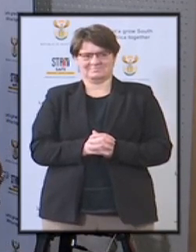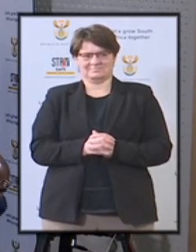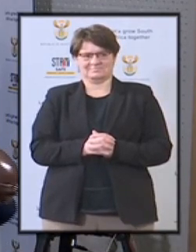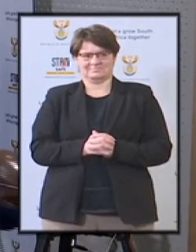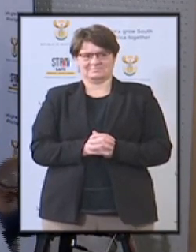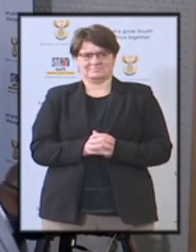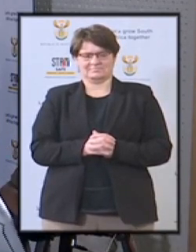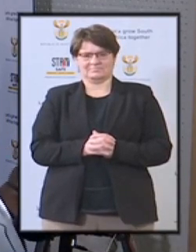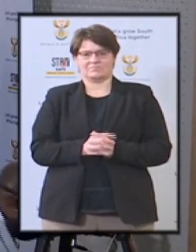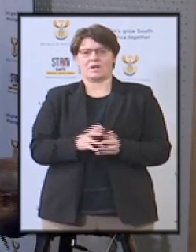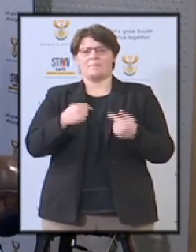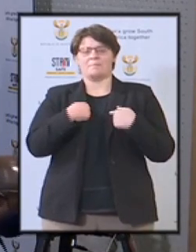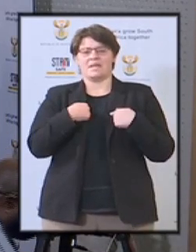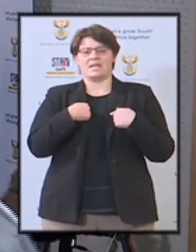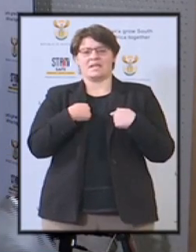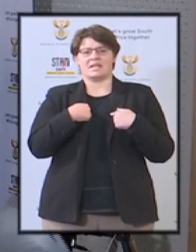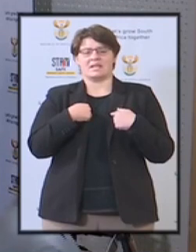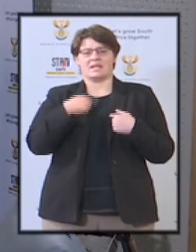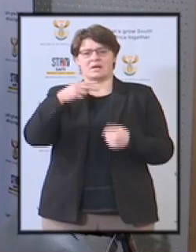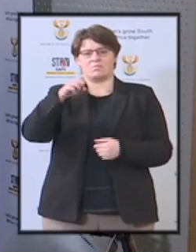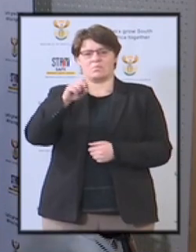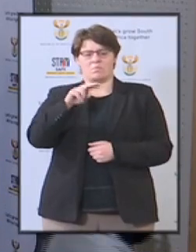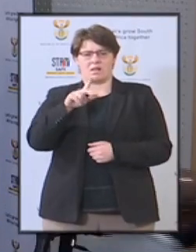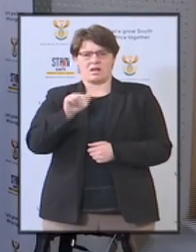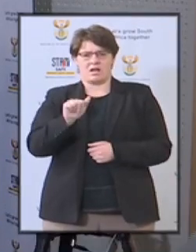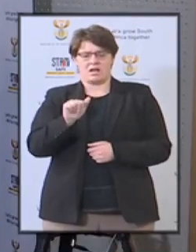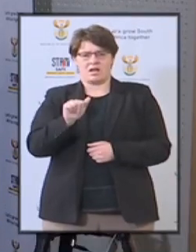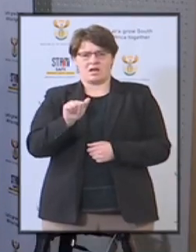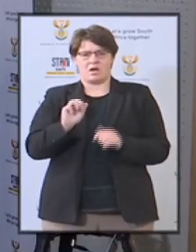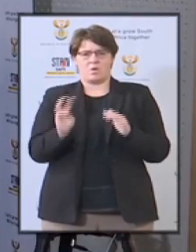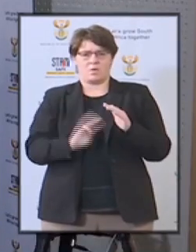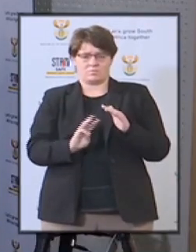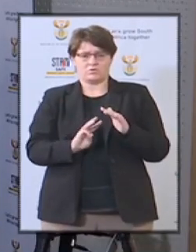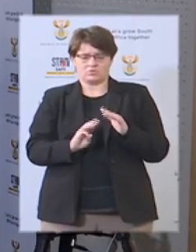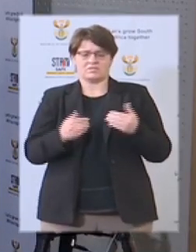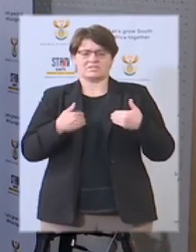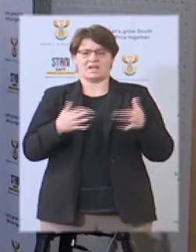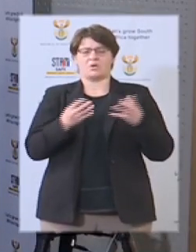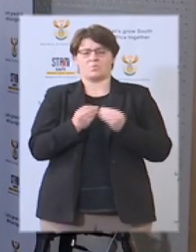I'm Pumla Williams. We are about to commence with a post cabinet briefing.